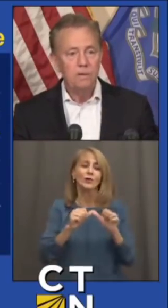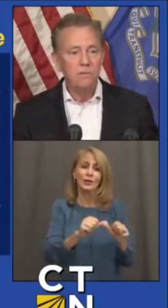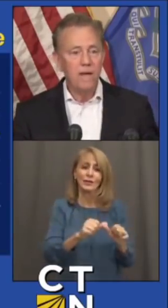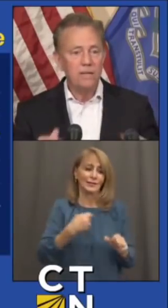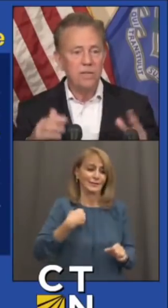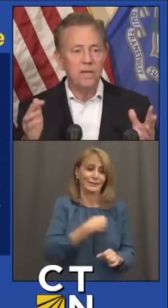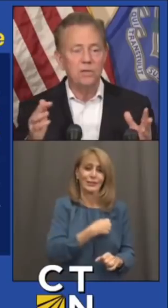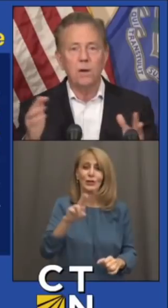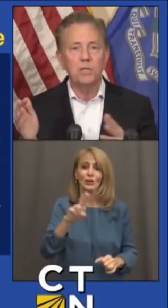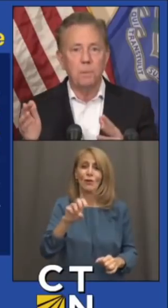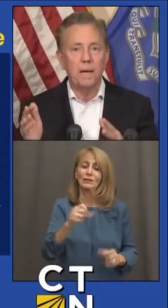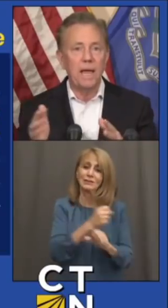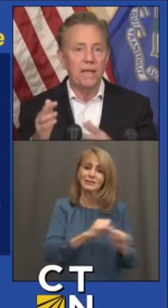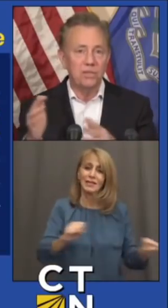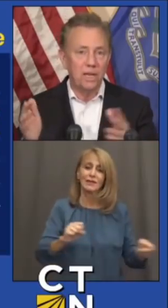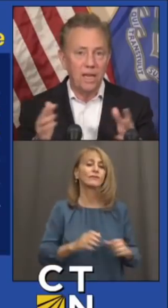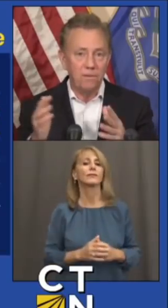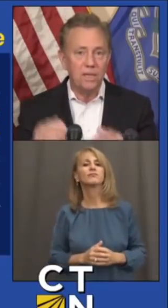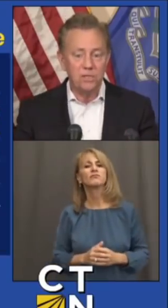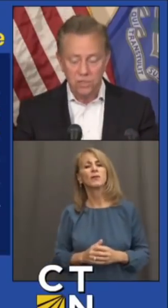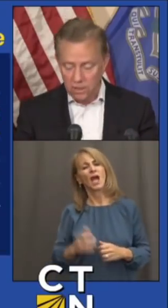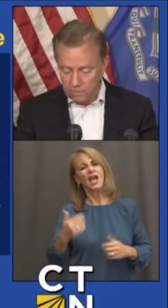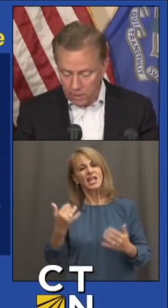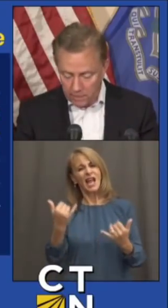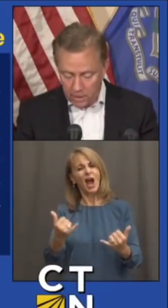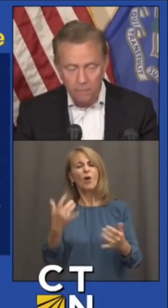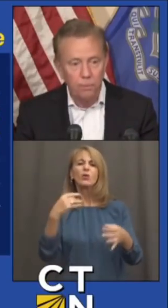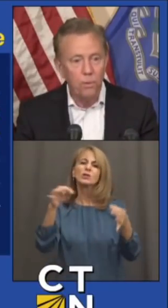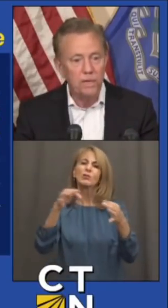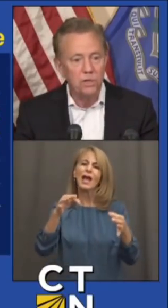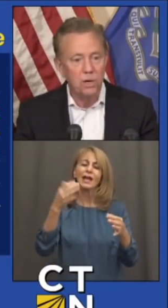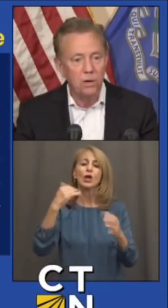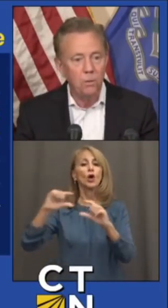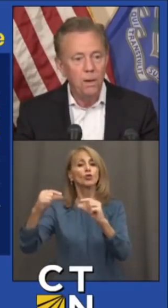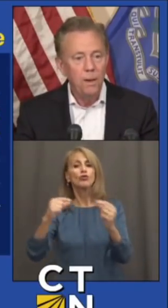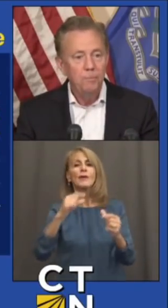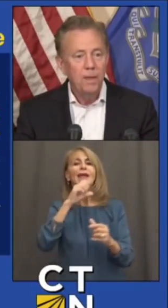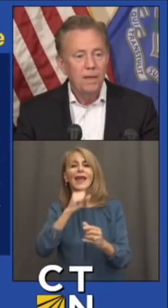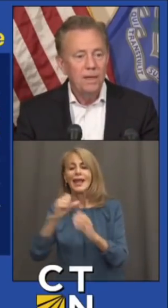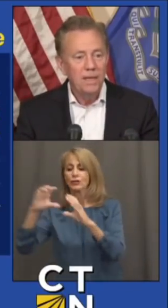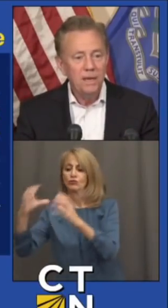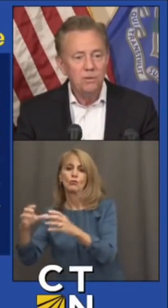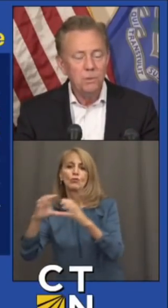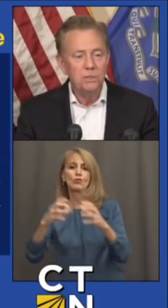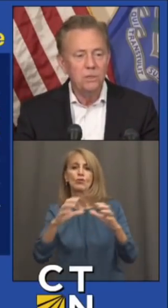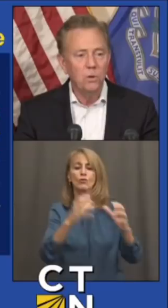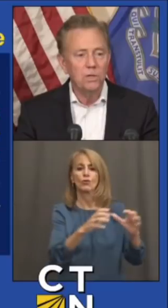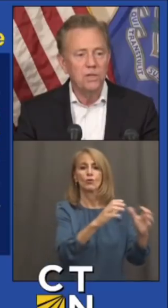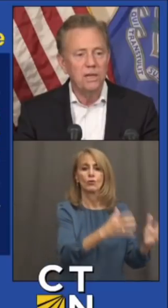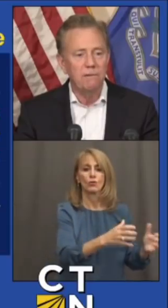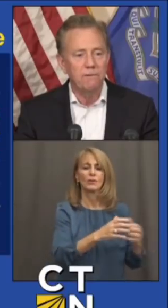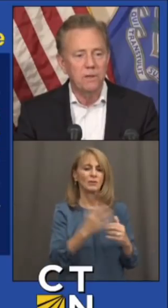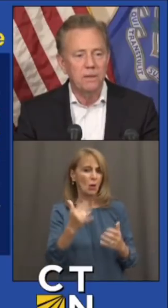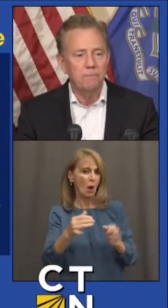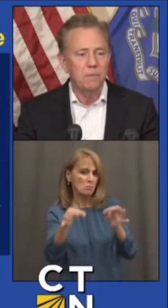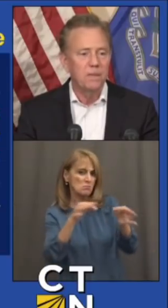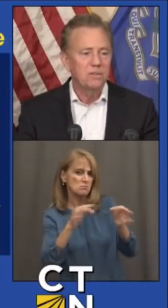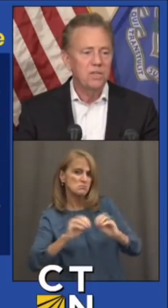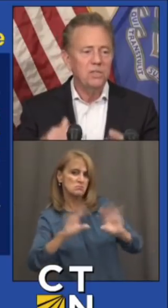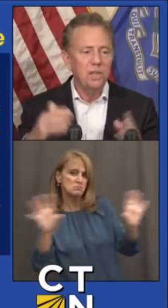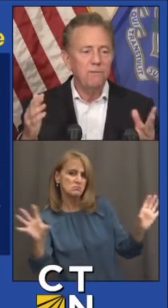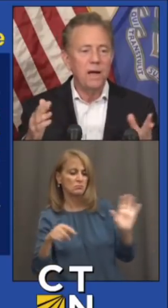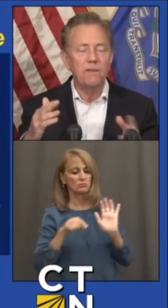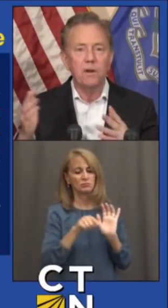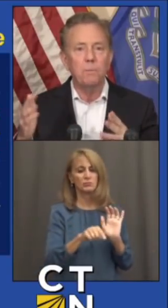All right, here's the vaccination rates by age. I gave you this probably a couple weeks ago. Here's what you ought to see. For the